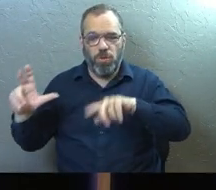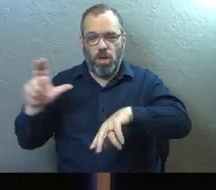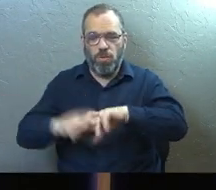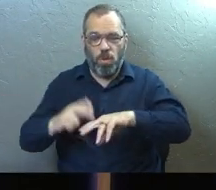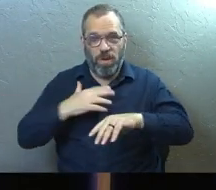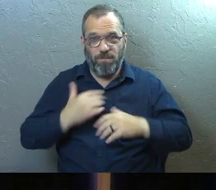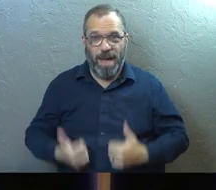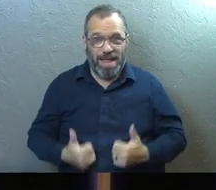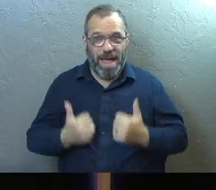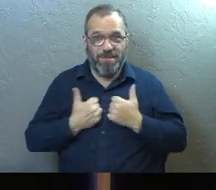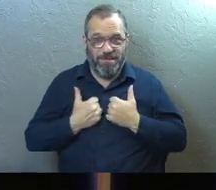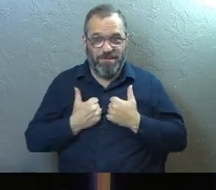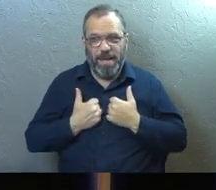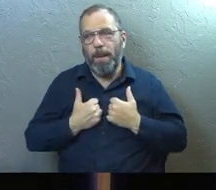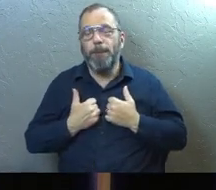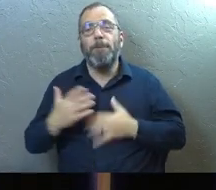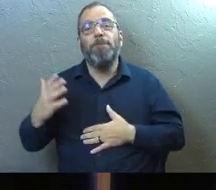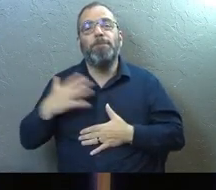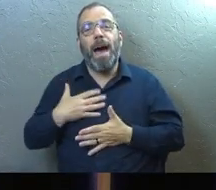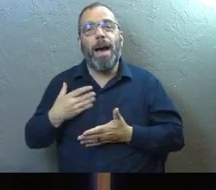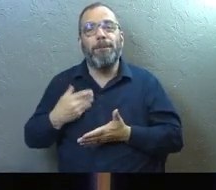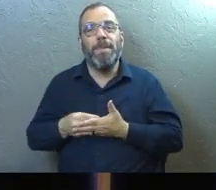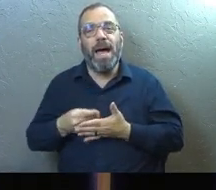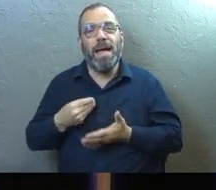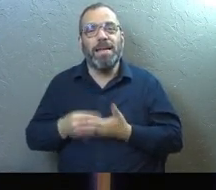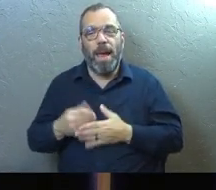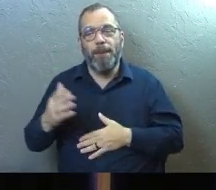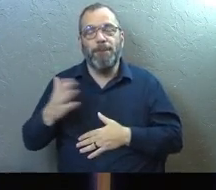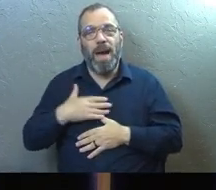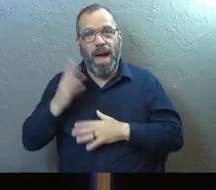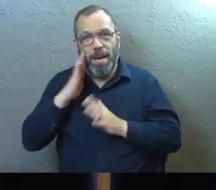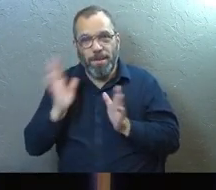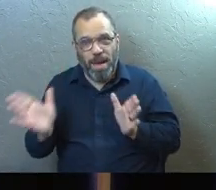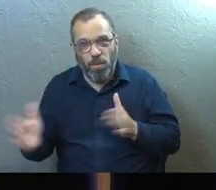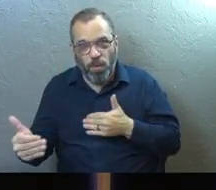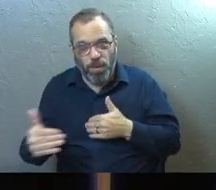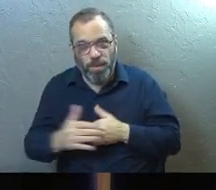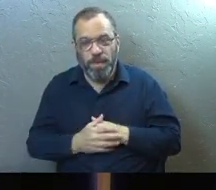my life. It's about my money, my bedroom,